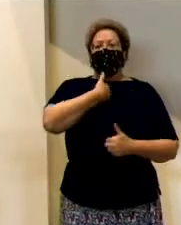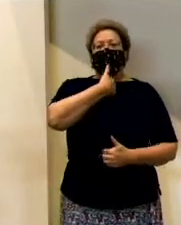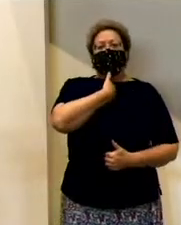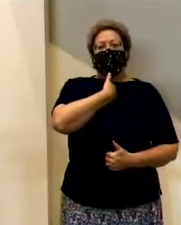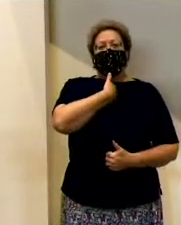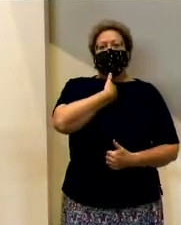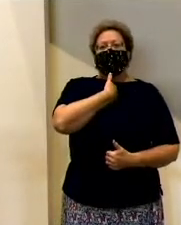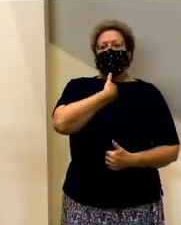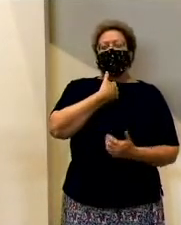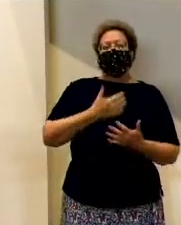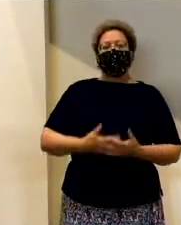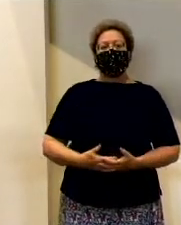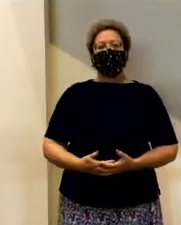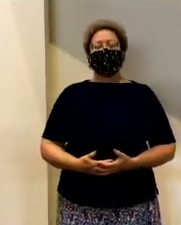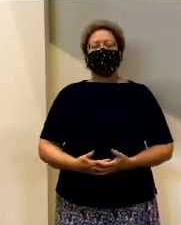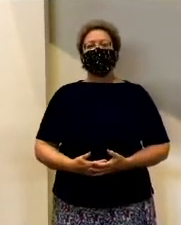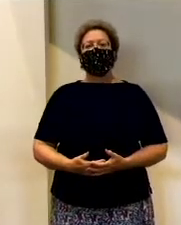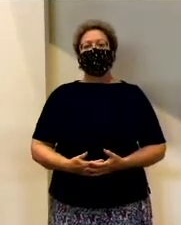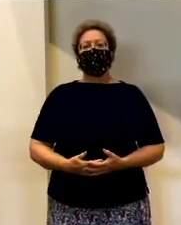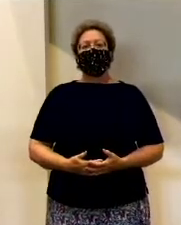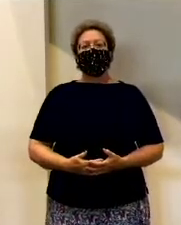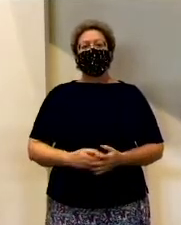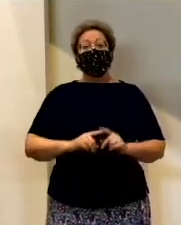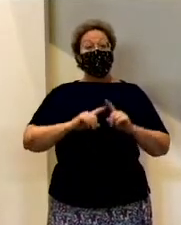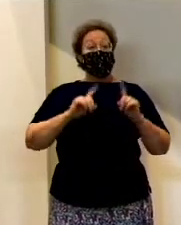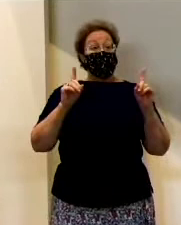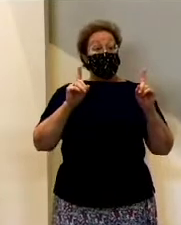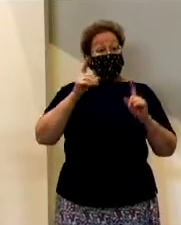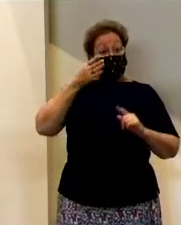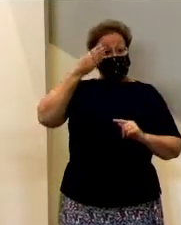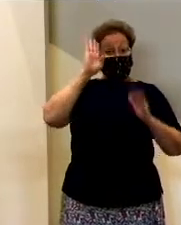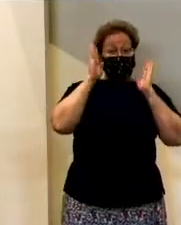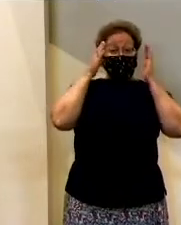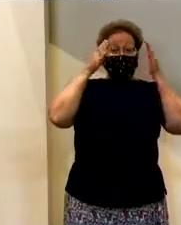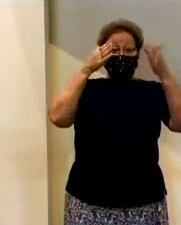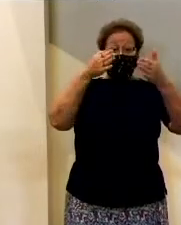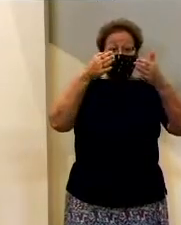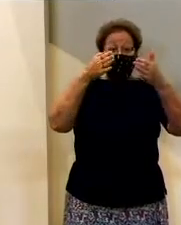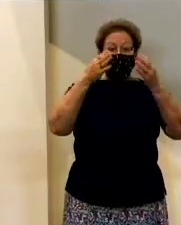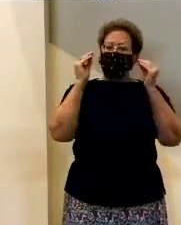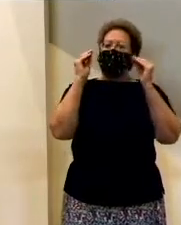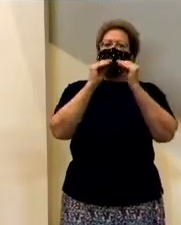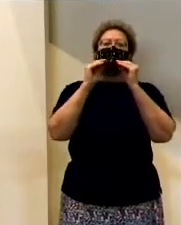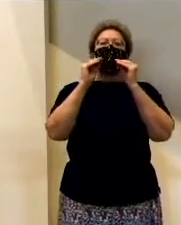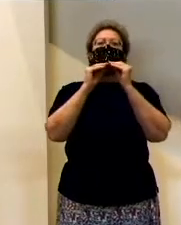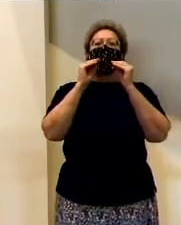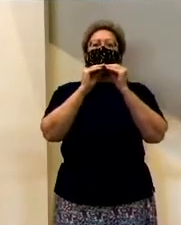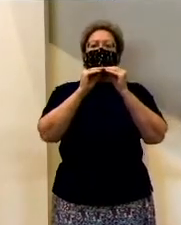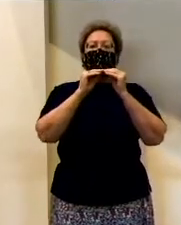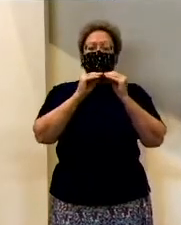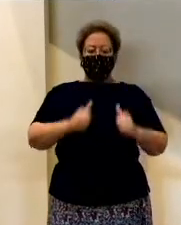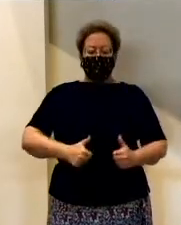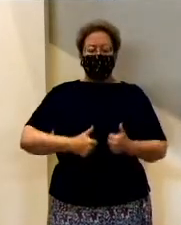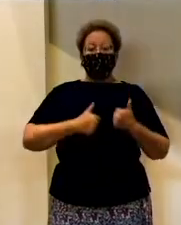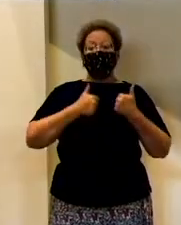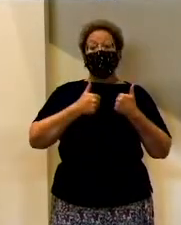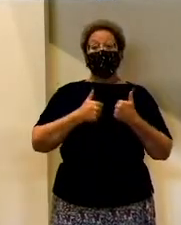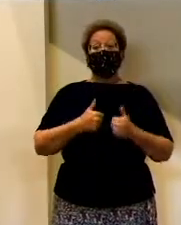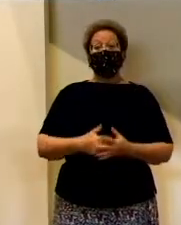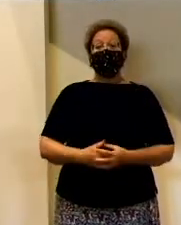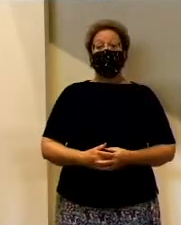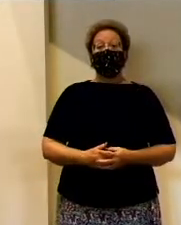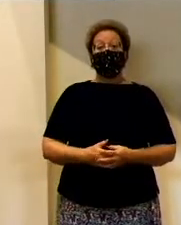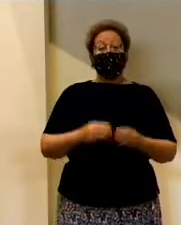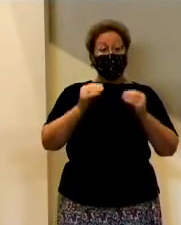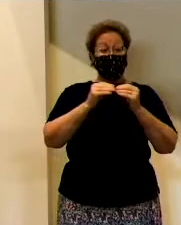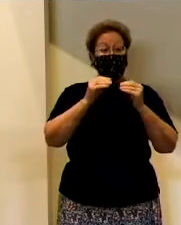and just living for themselves. But from God's perspective, there's so much more for us to live for and there's so much